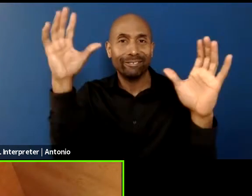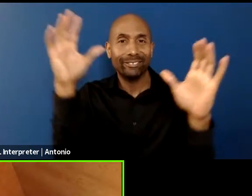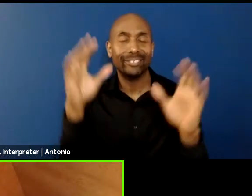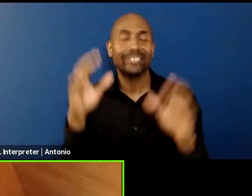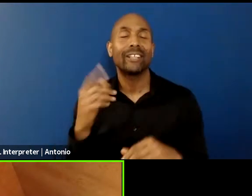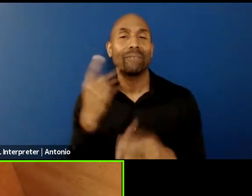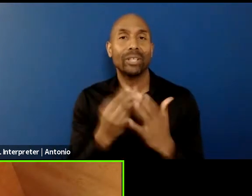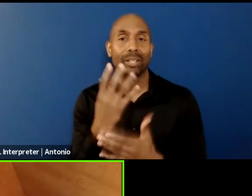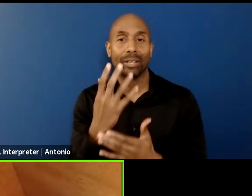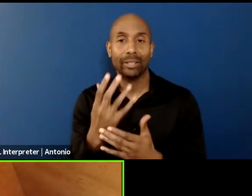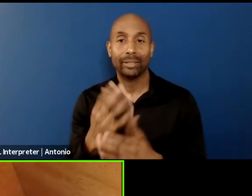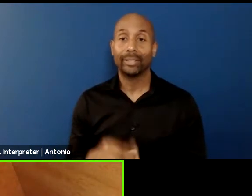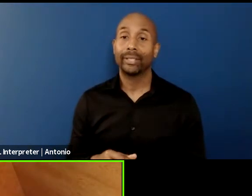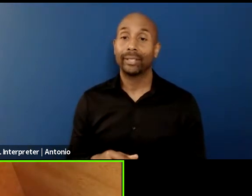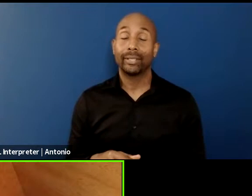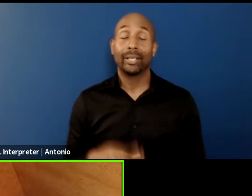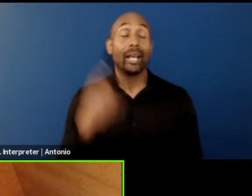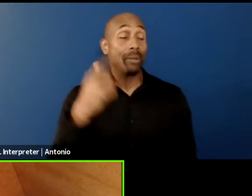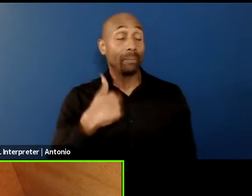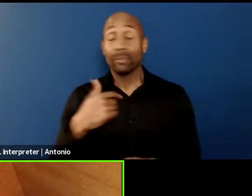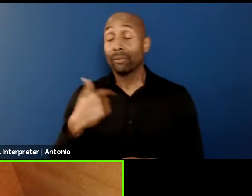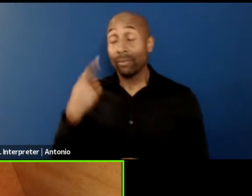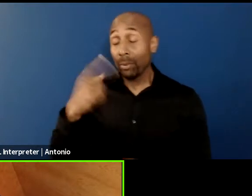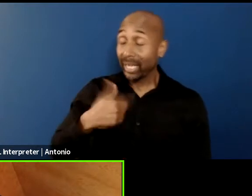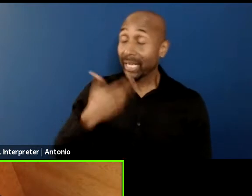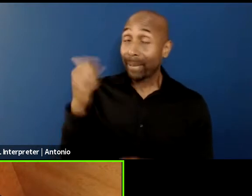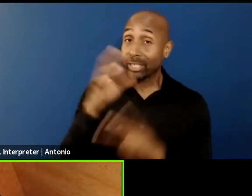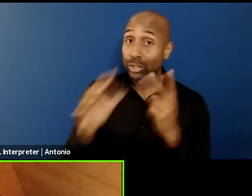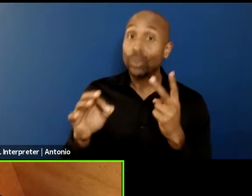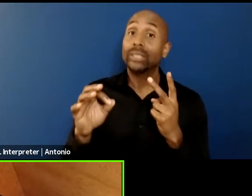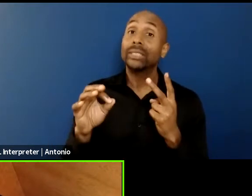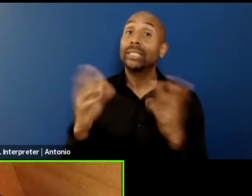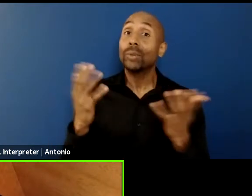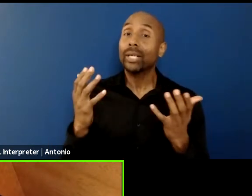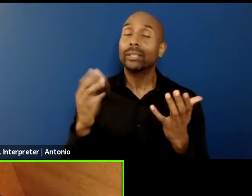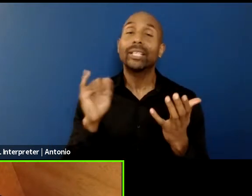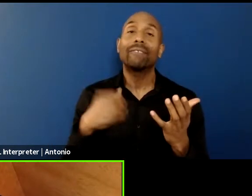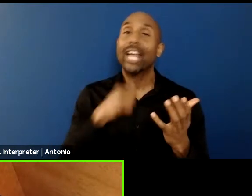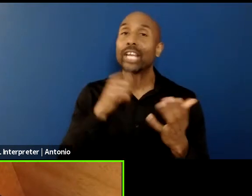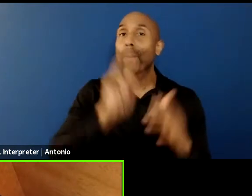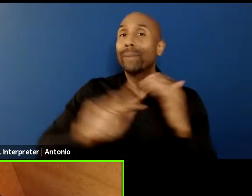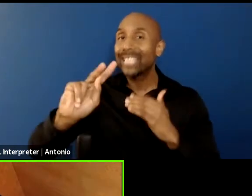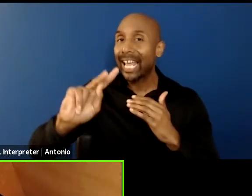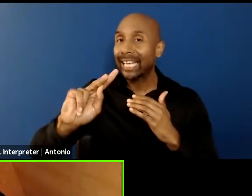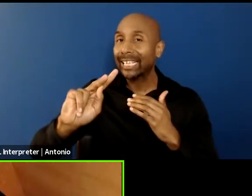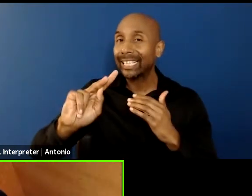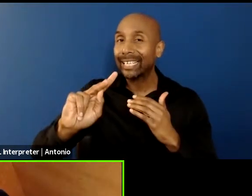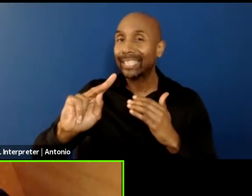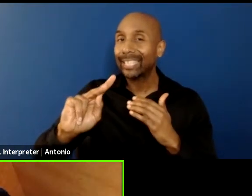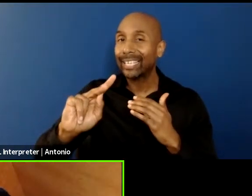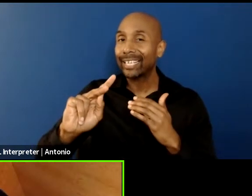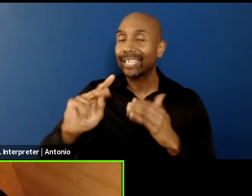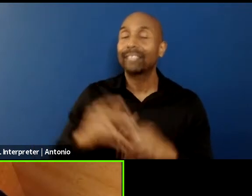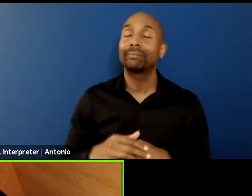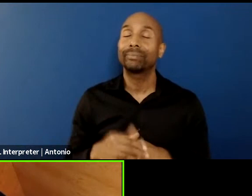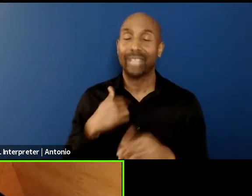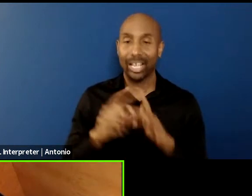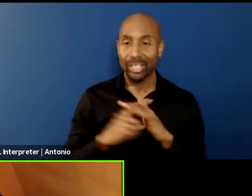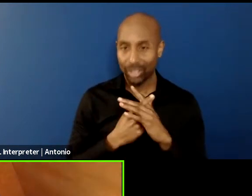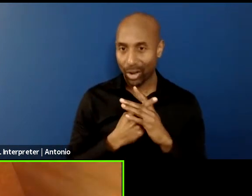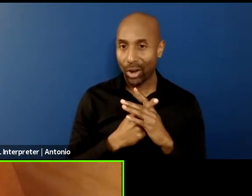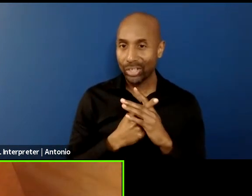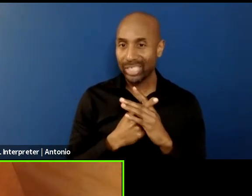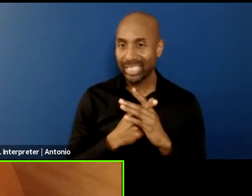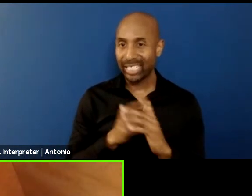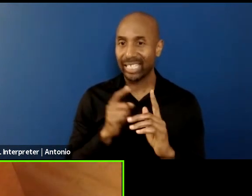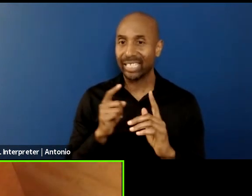when you don't predict them, you you, I mean, I actually started with, was interested in building